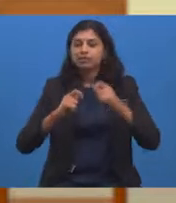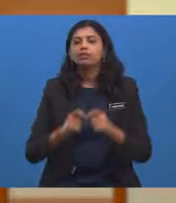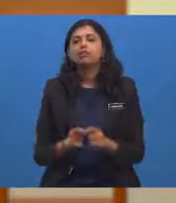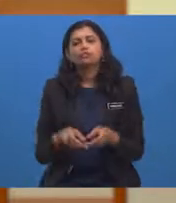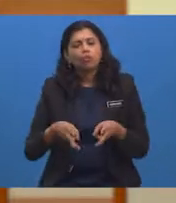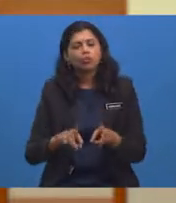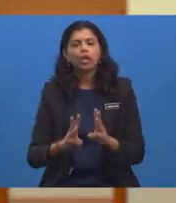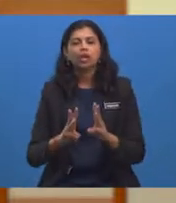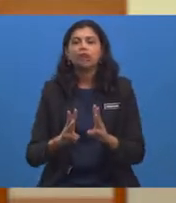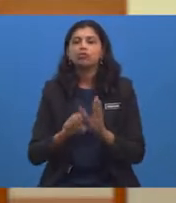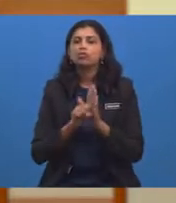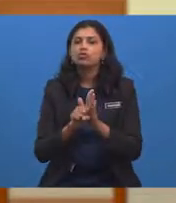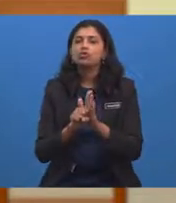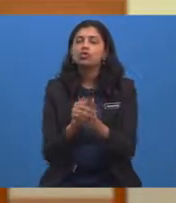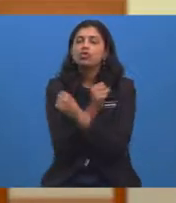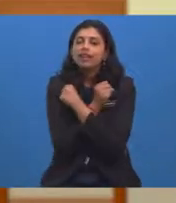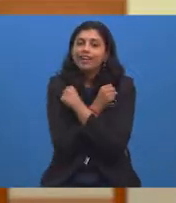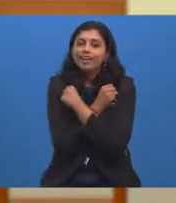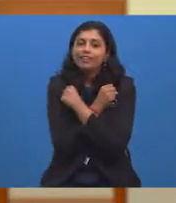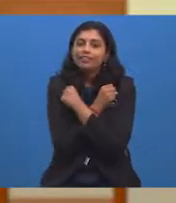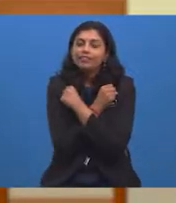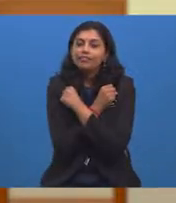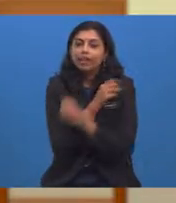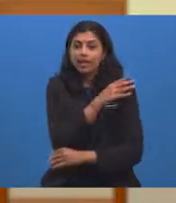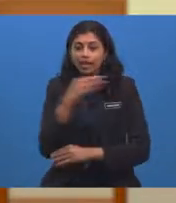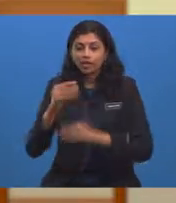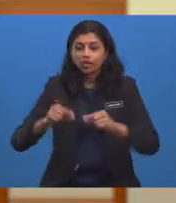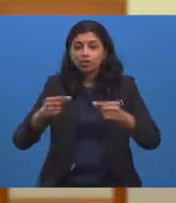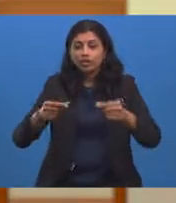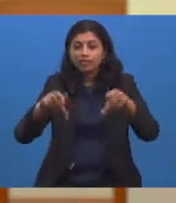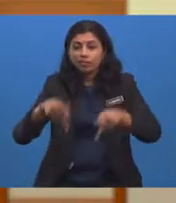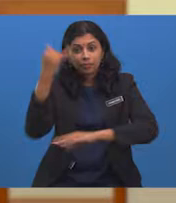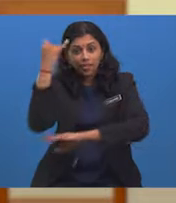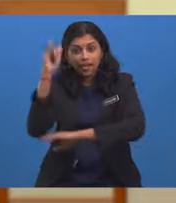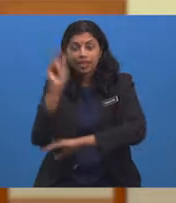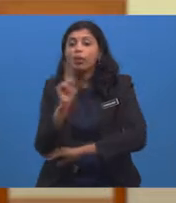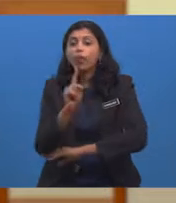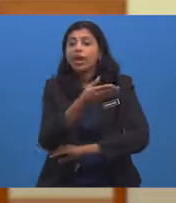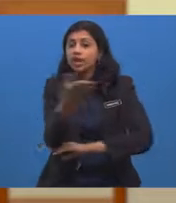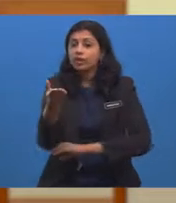as well as giving people an idea of where you are.